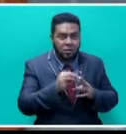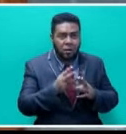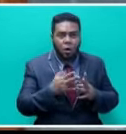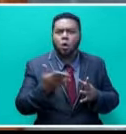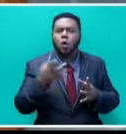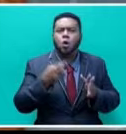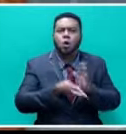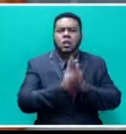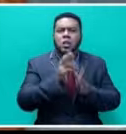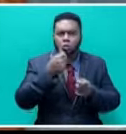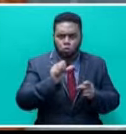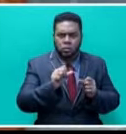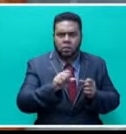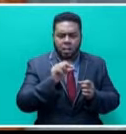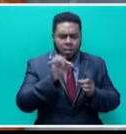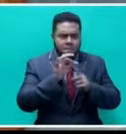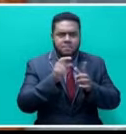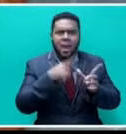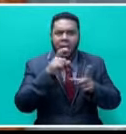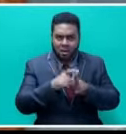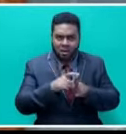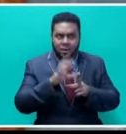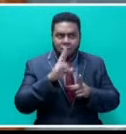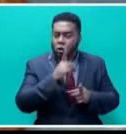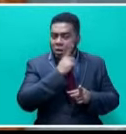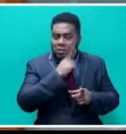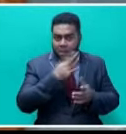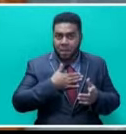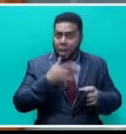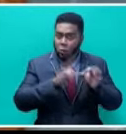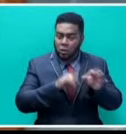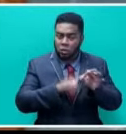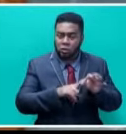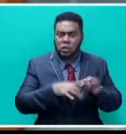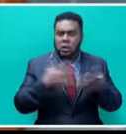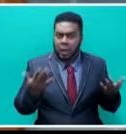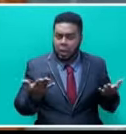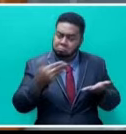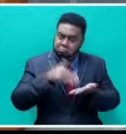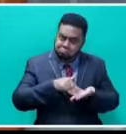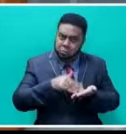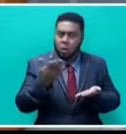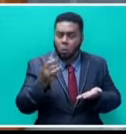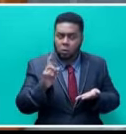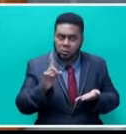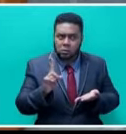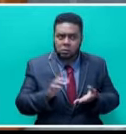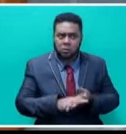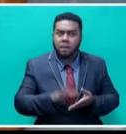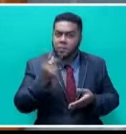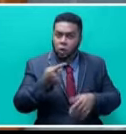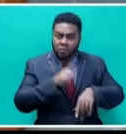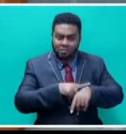reusable sanitary pads. My question is then, Honorable Speaker, because of